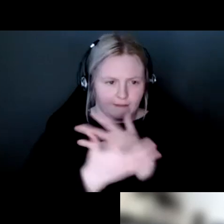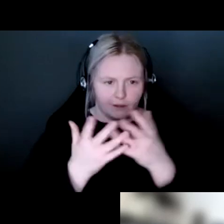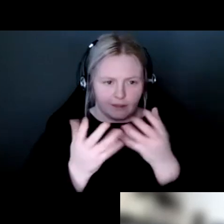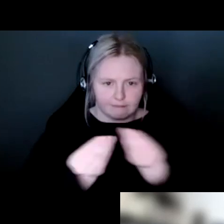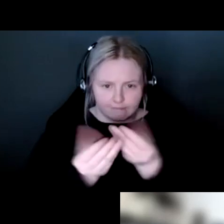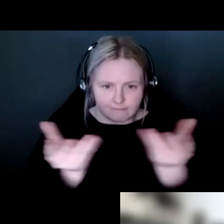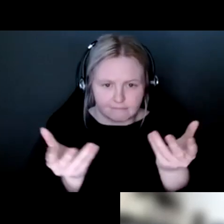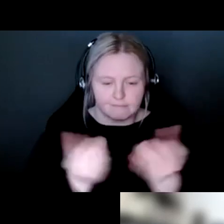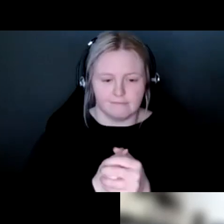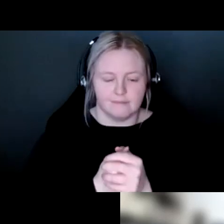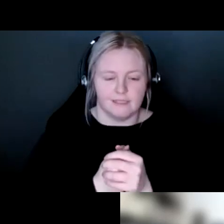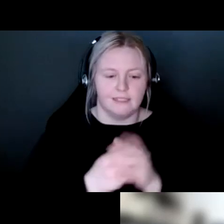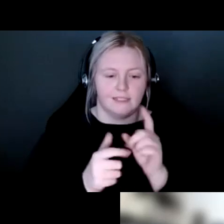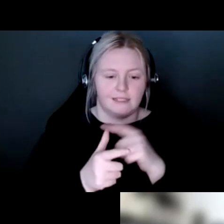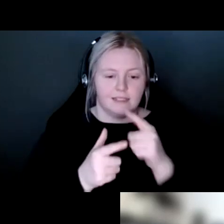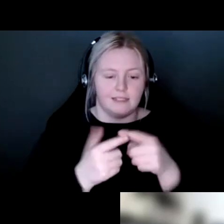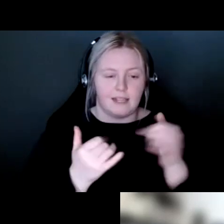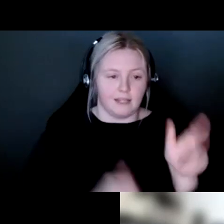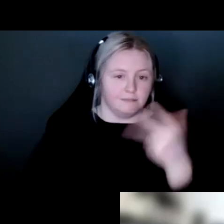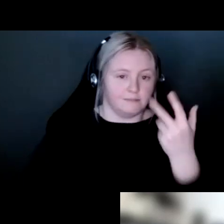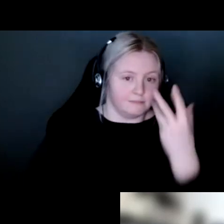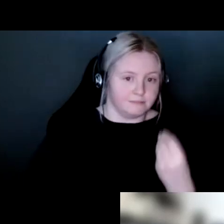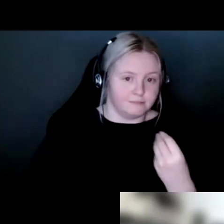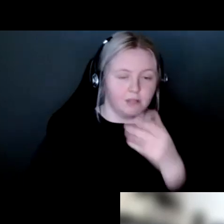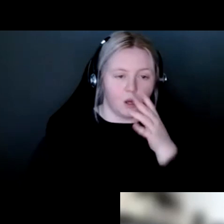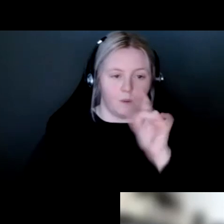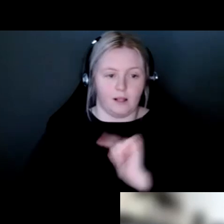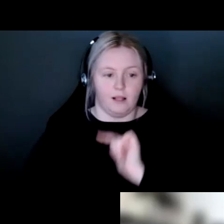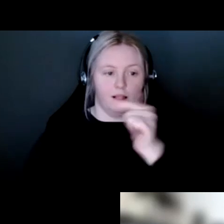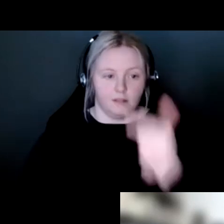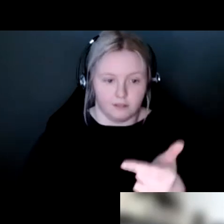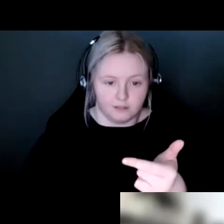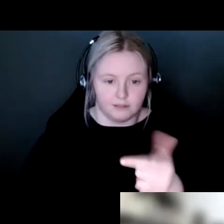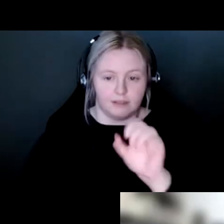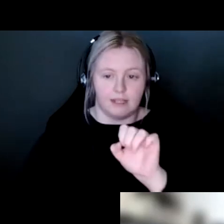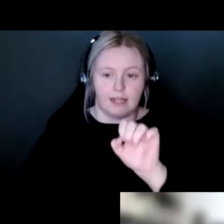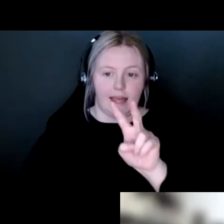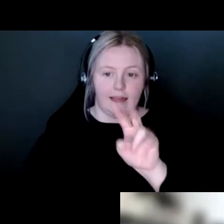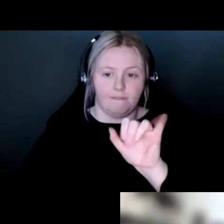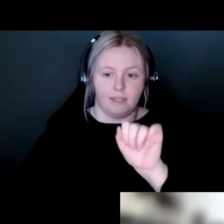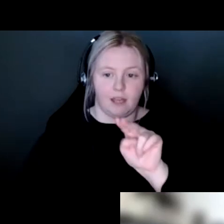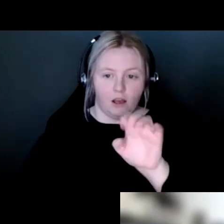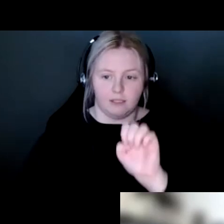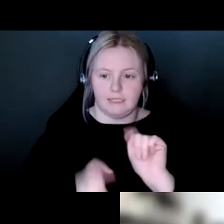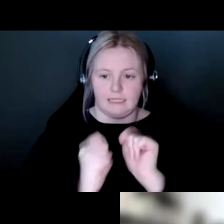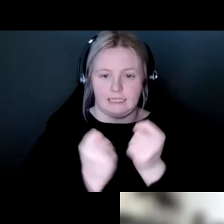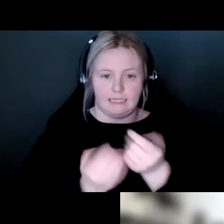for now anyway, and I'm going to turn it over to the team from Eviance for their presentation now.